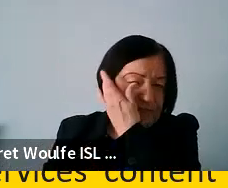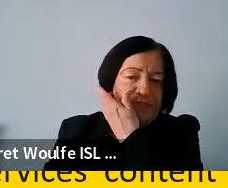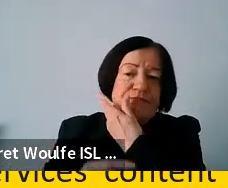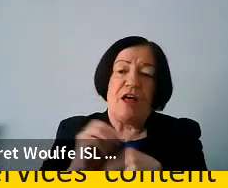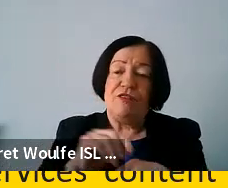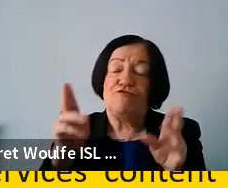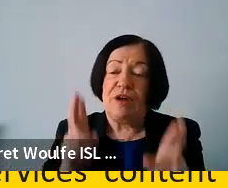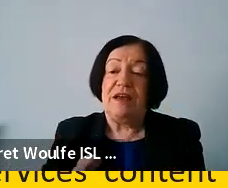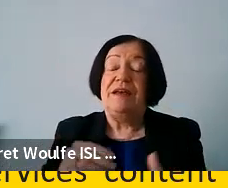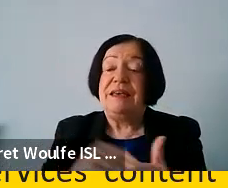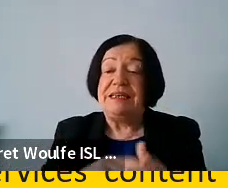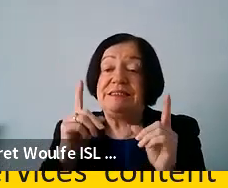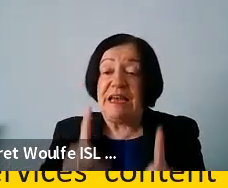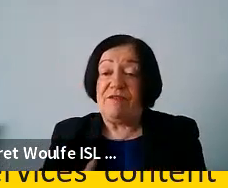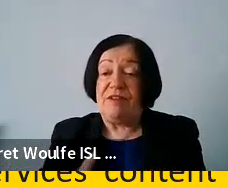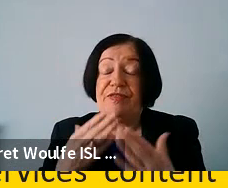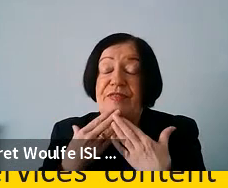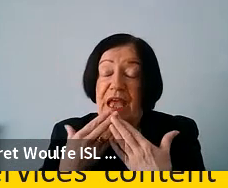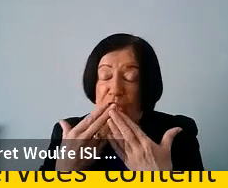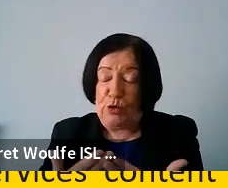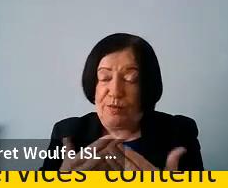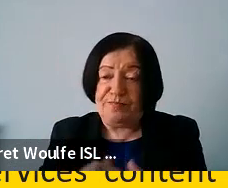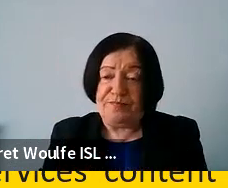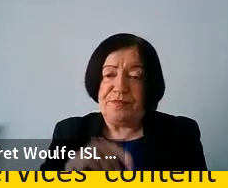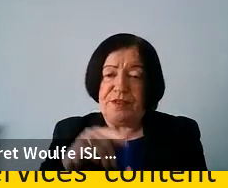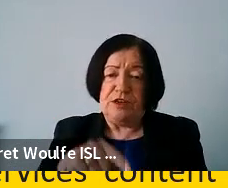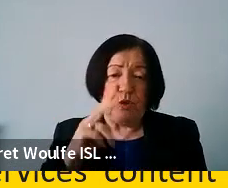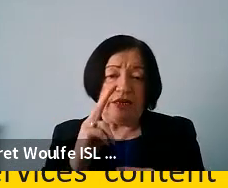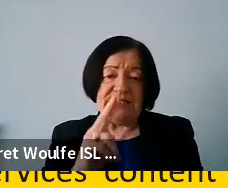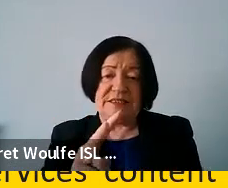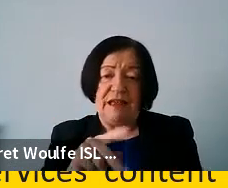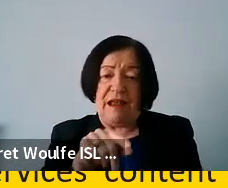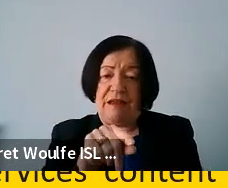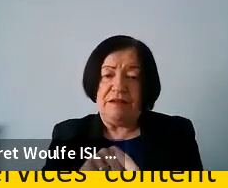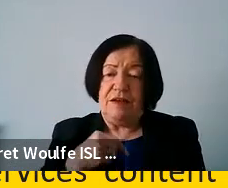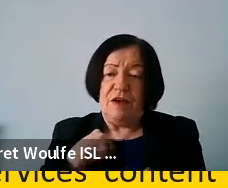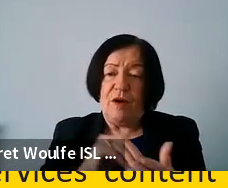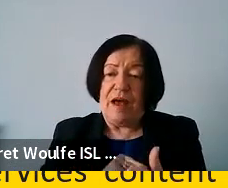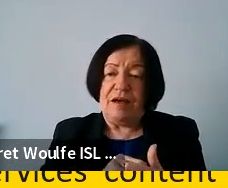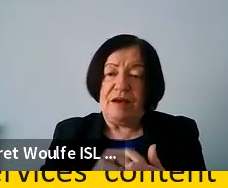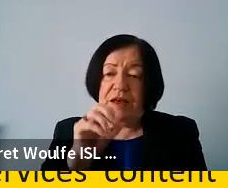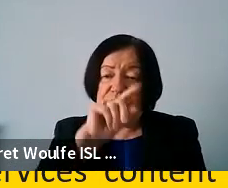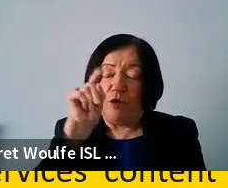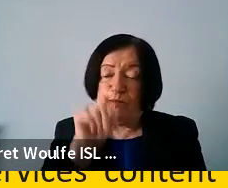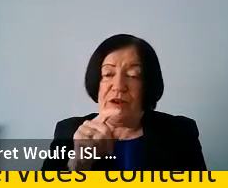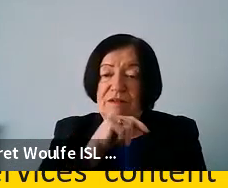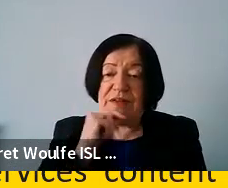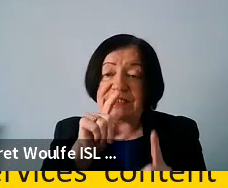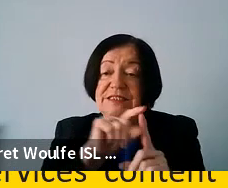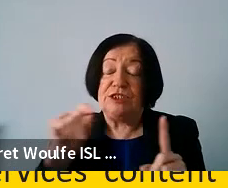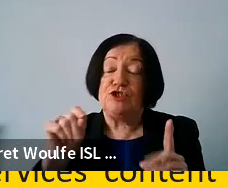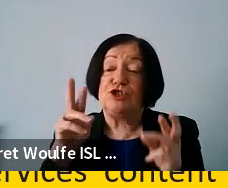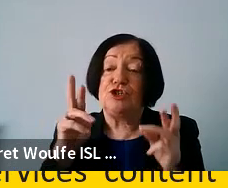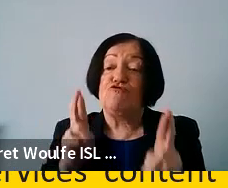definitely. Thank you very much. So, as you can see here, we had a subtopic, which was called digital rights